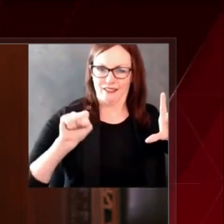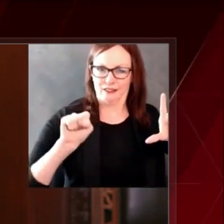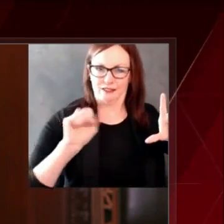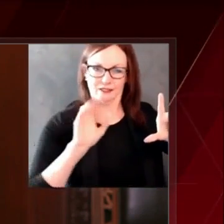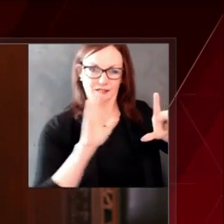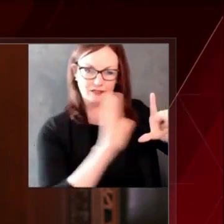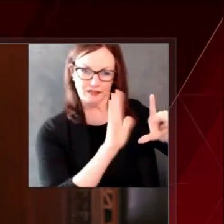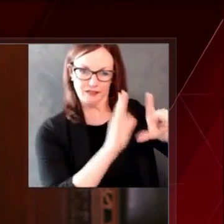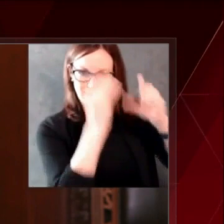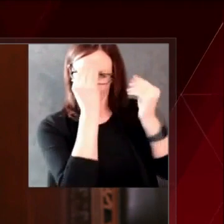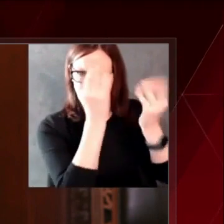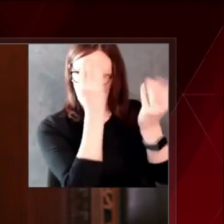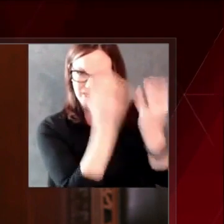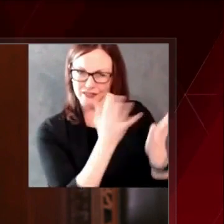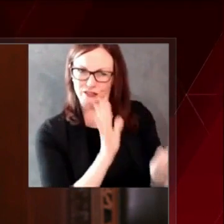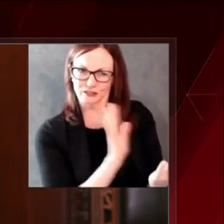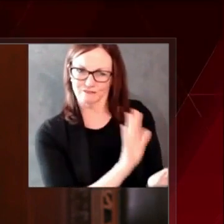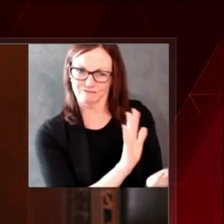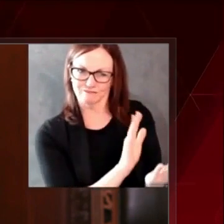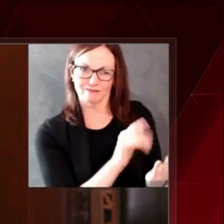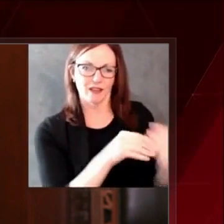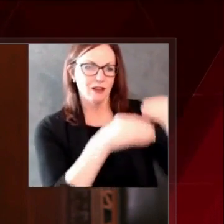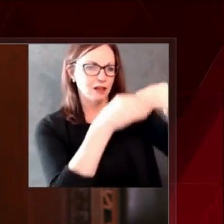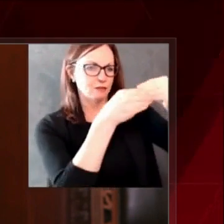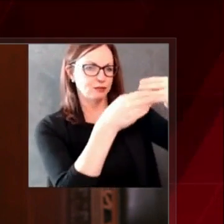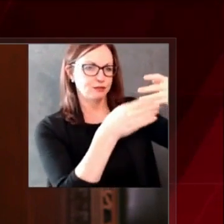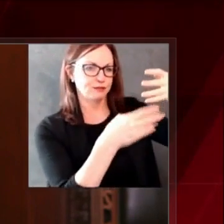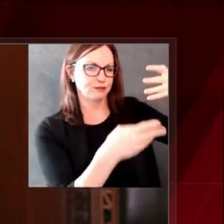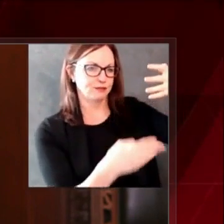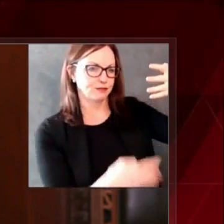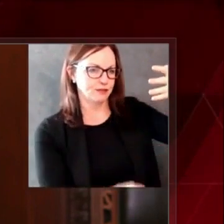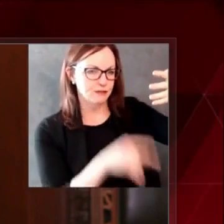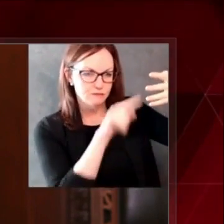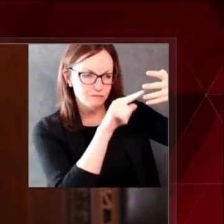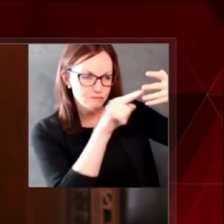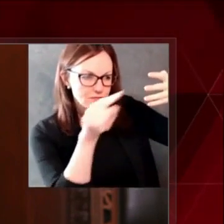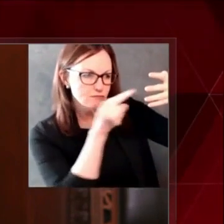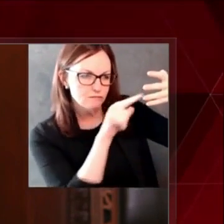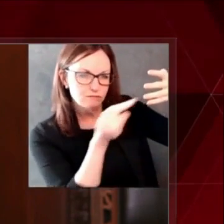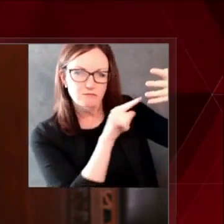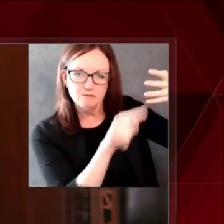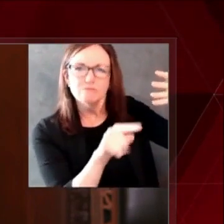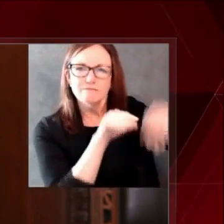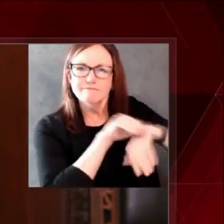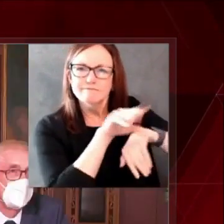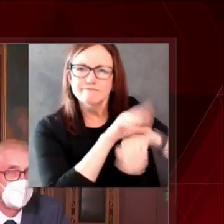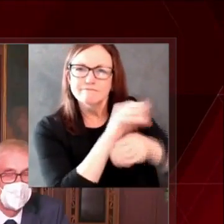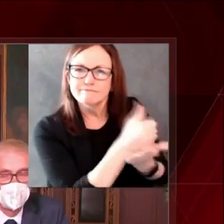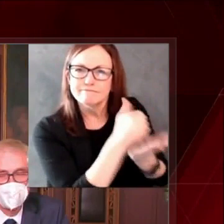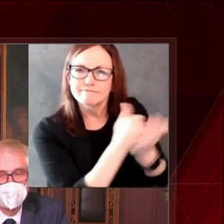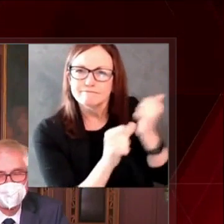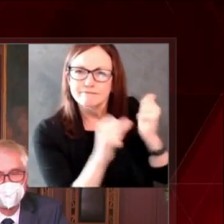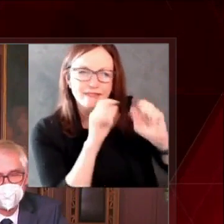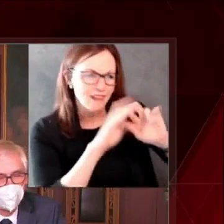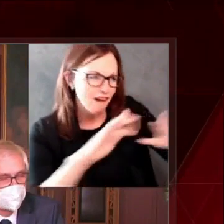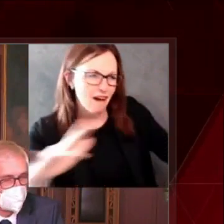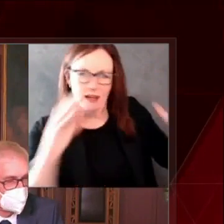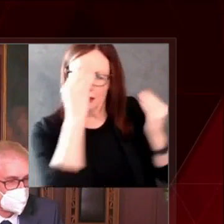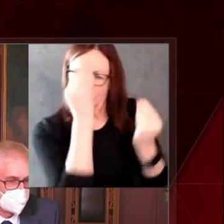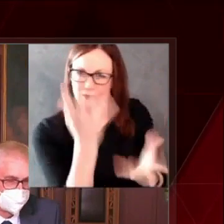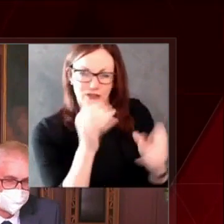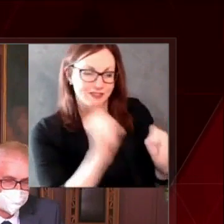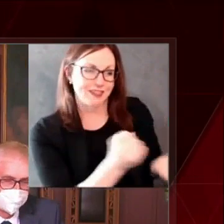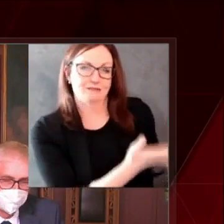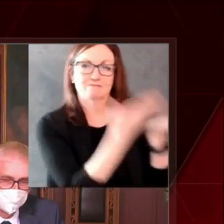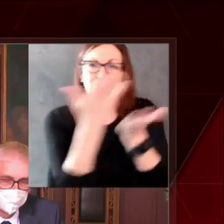So with that, I will now hand things over to Secretary-designee Andrea Palm for her update. Andrea, it's all